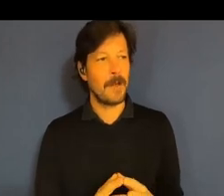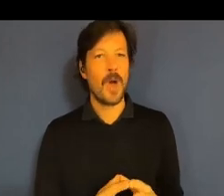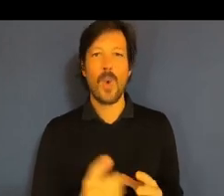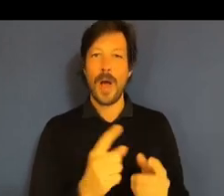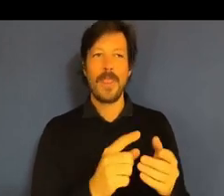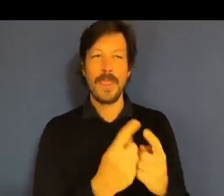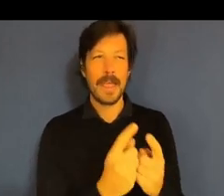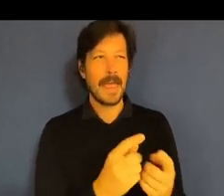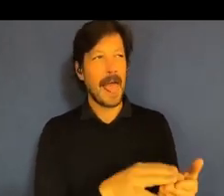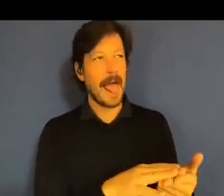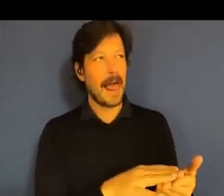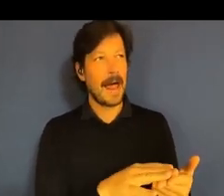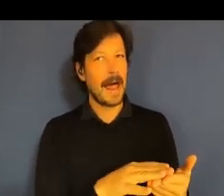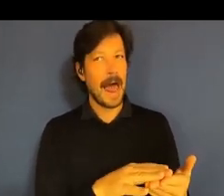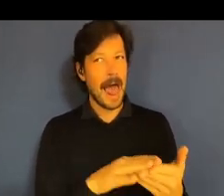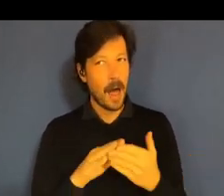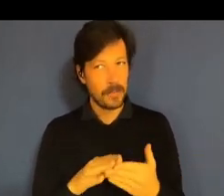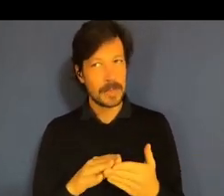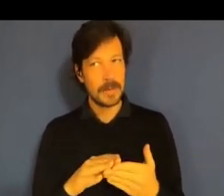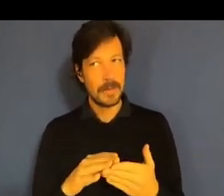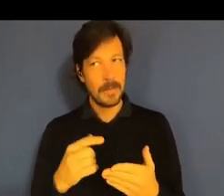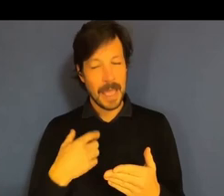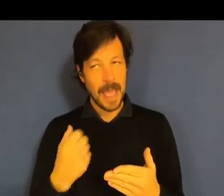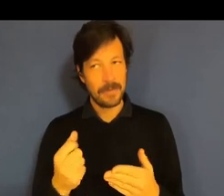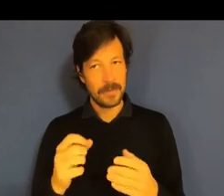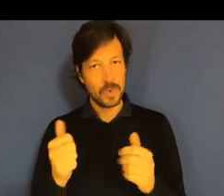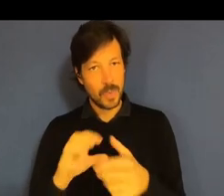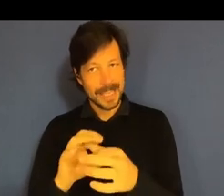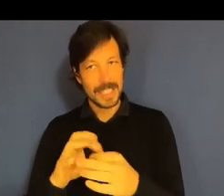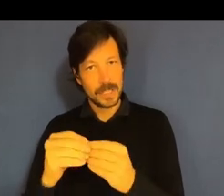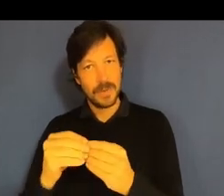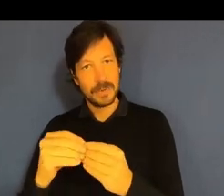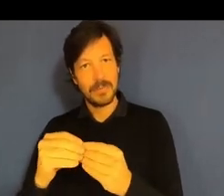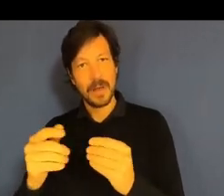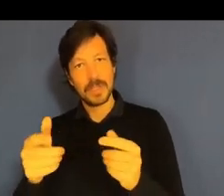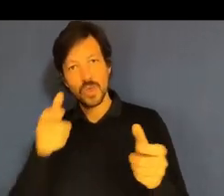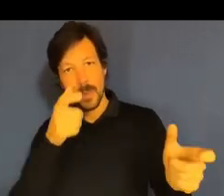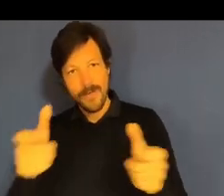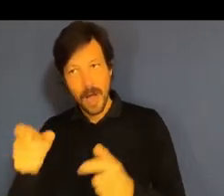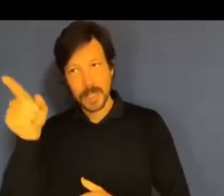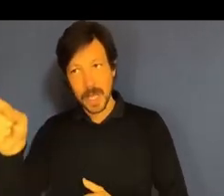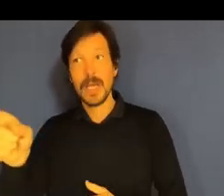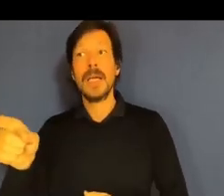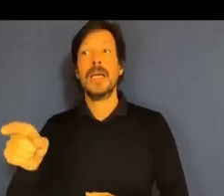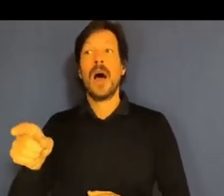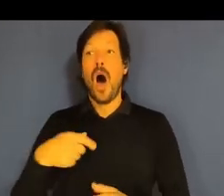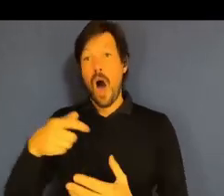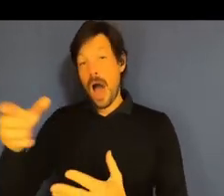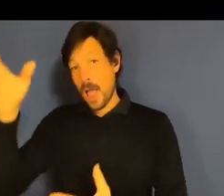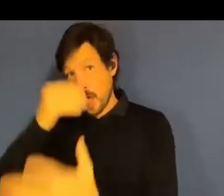quite a special relationship where I could learn from all her corporate knowledge. And she was incredibly interested in my perspectives and my ideas.